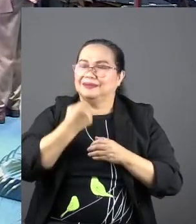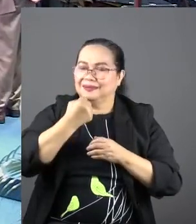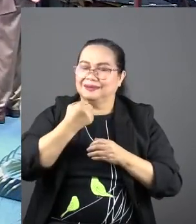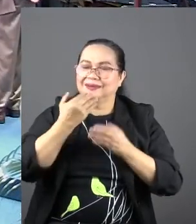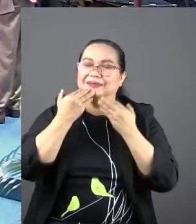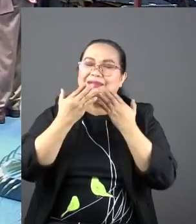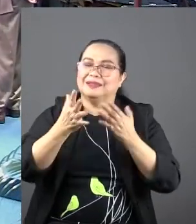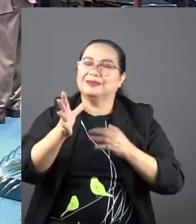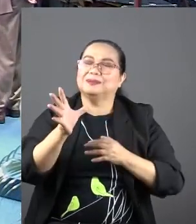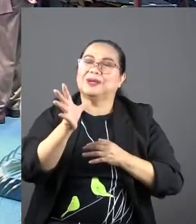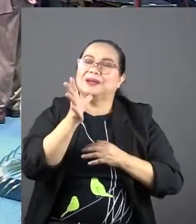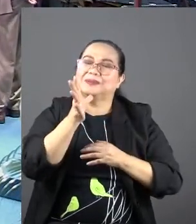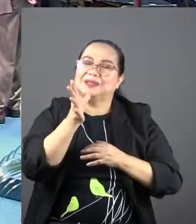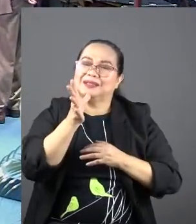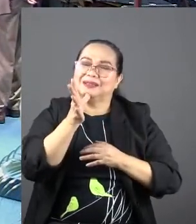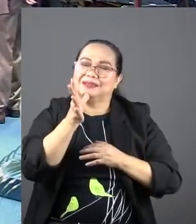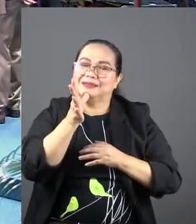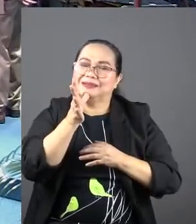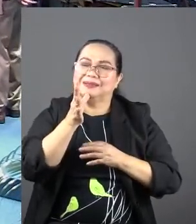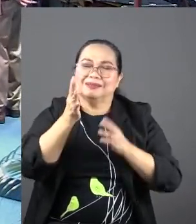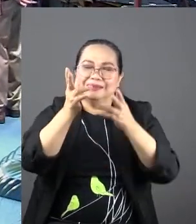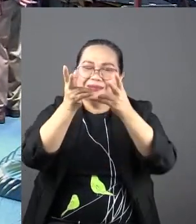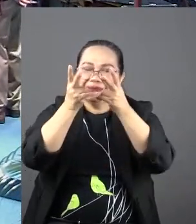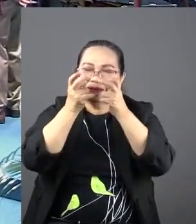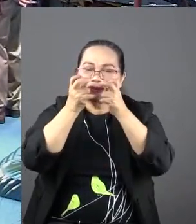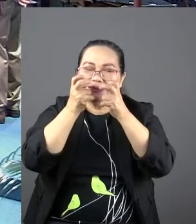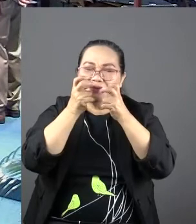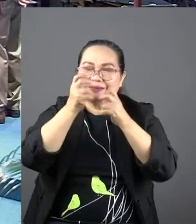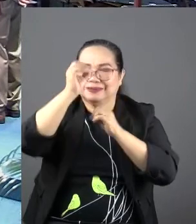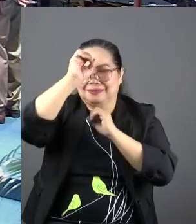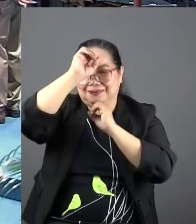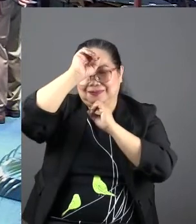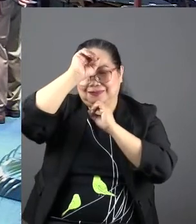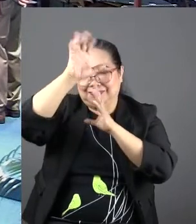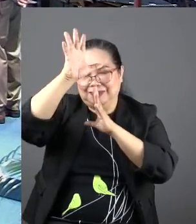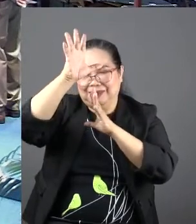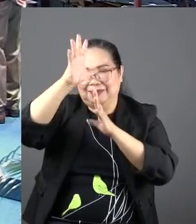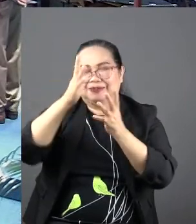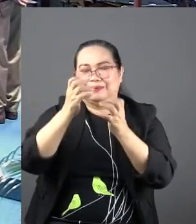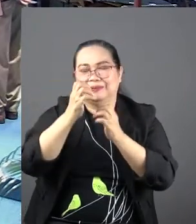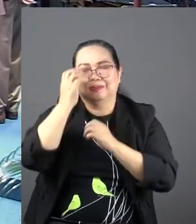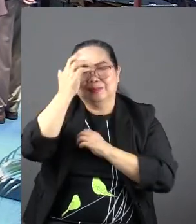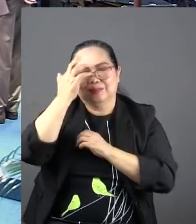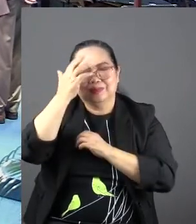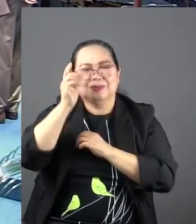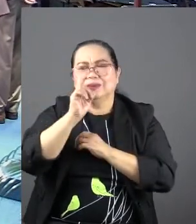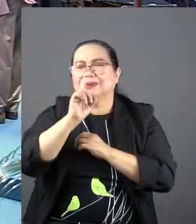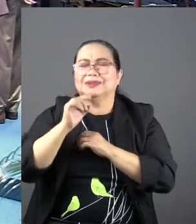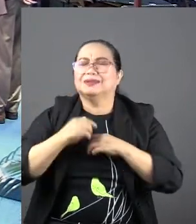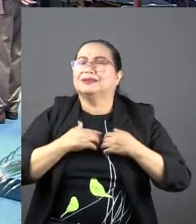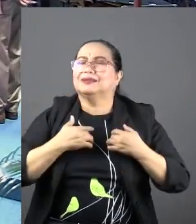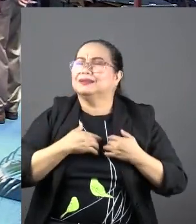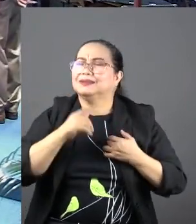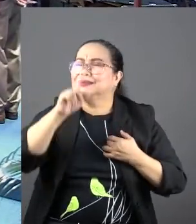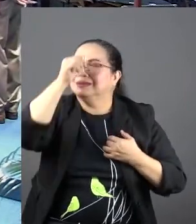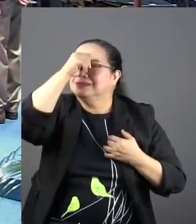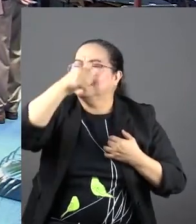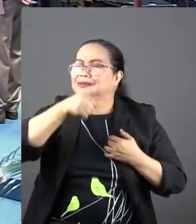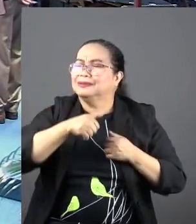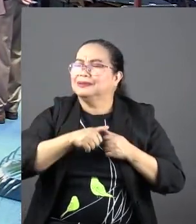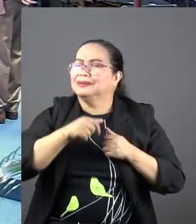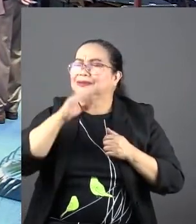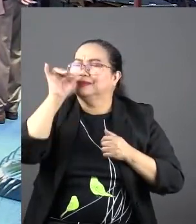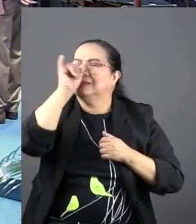for my mother. As she listens to me, Father, I wonder what goes on in her heart. Because she remembers all the